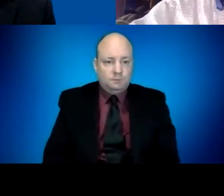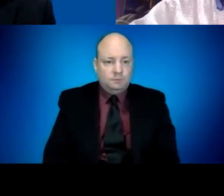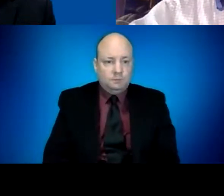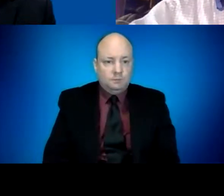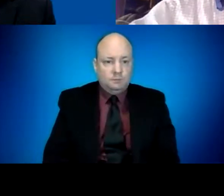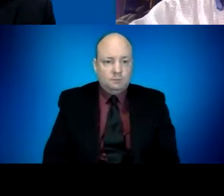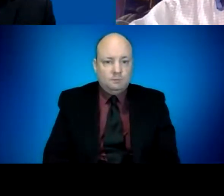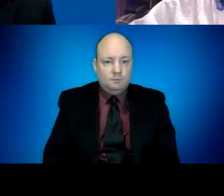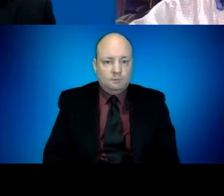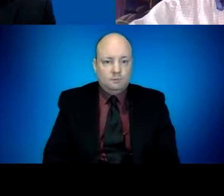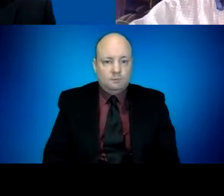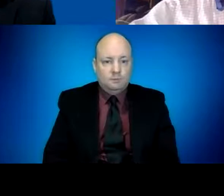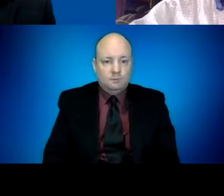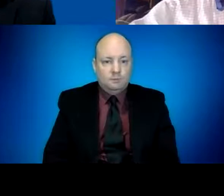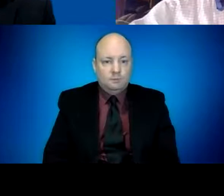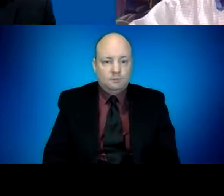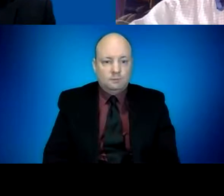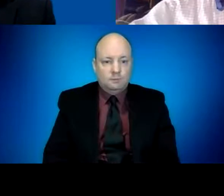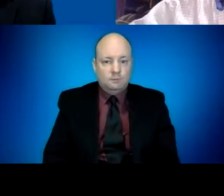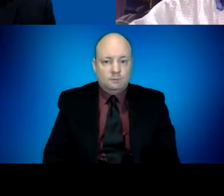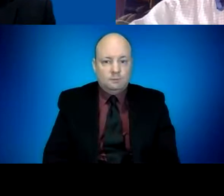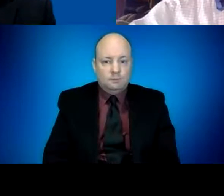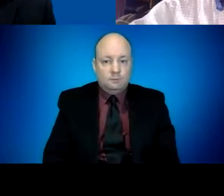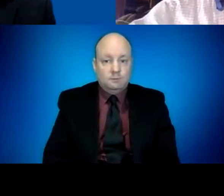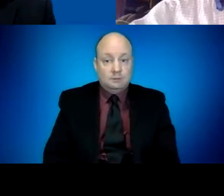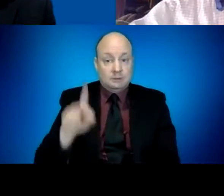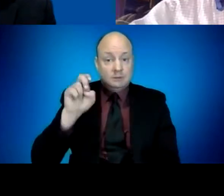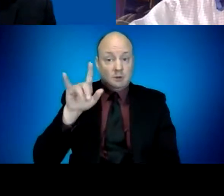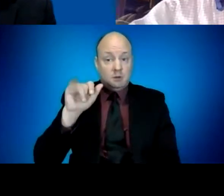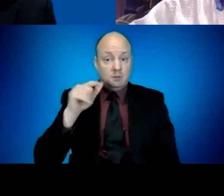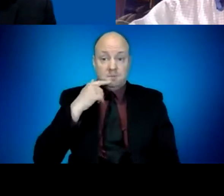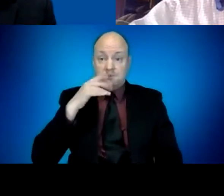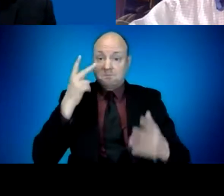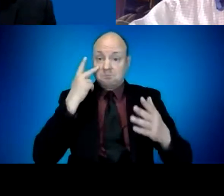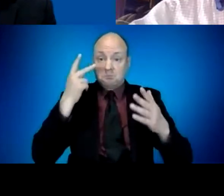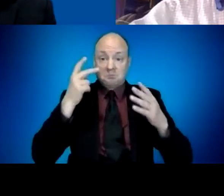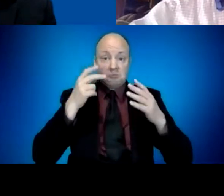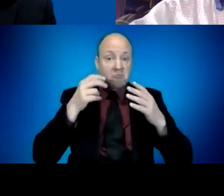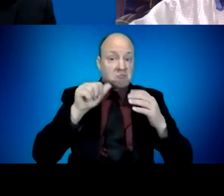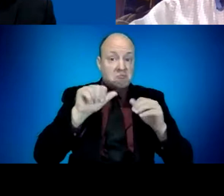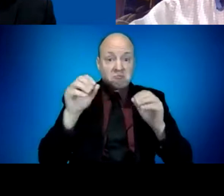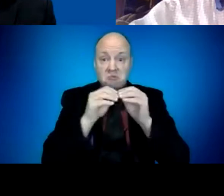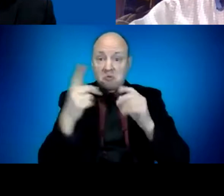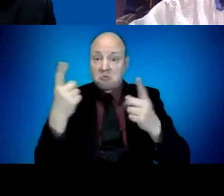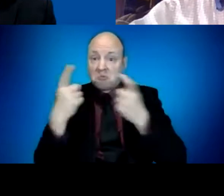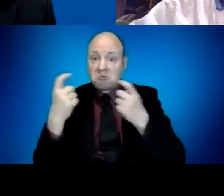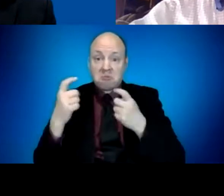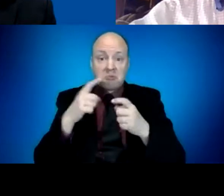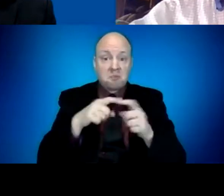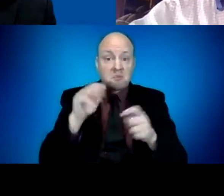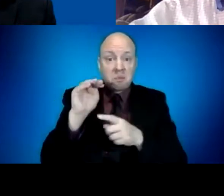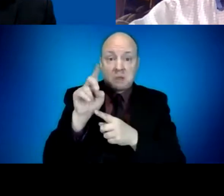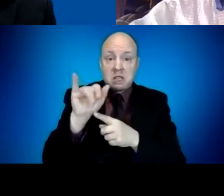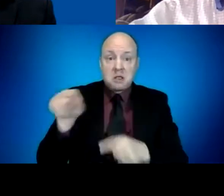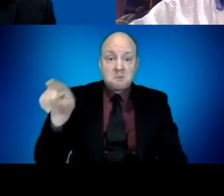Seeing that there is no more media questions, I'd like to remind our media partners that you could